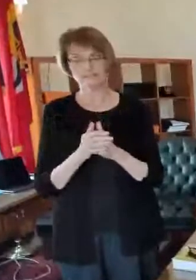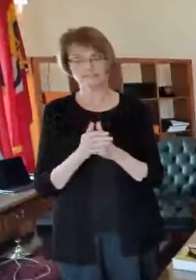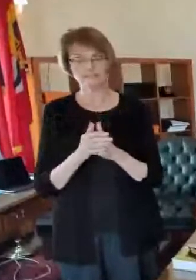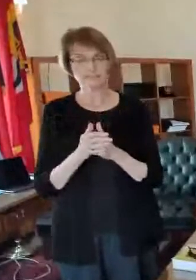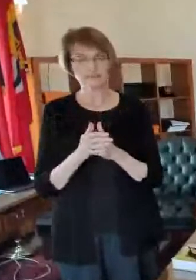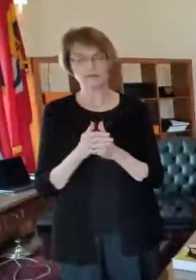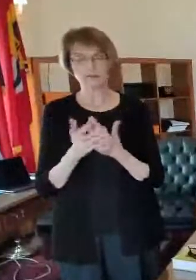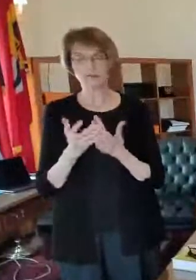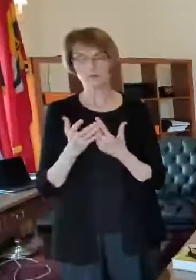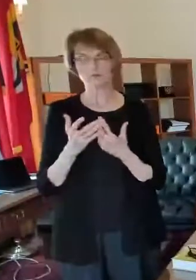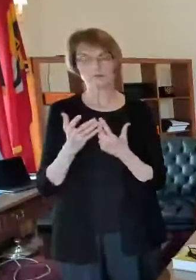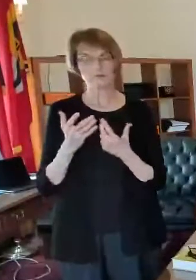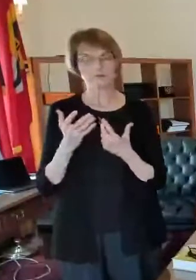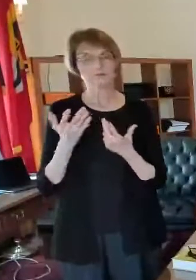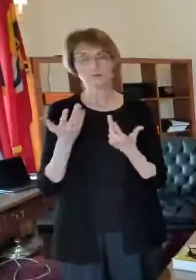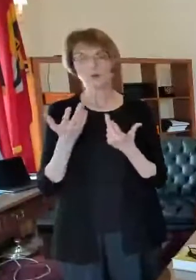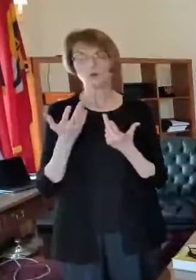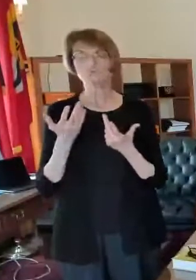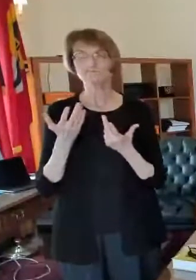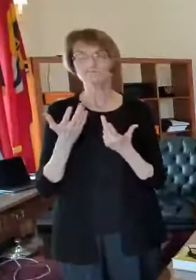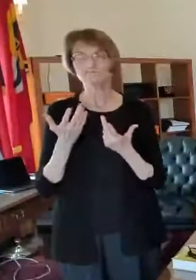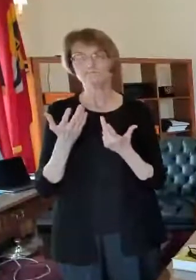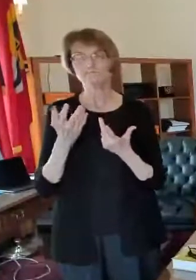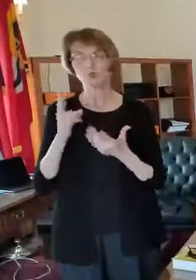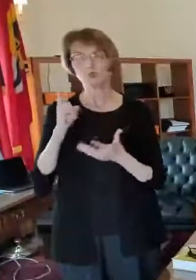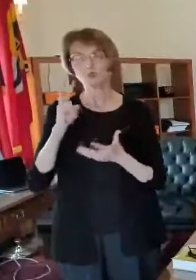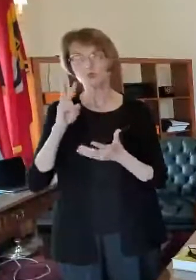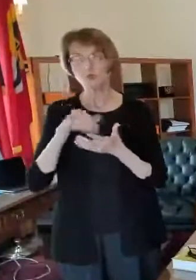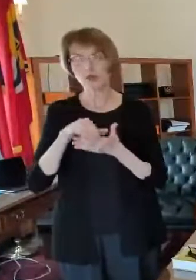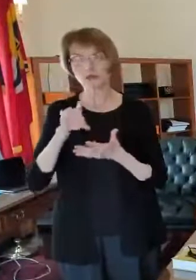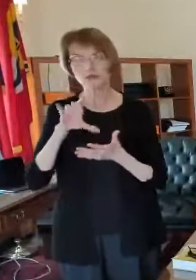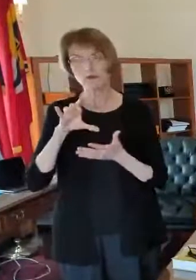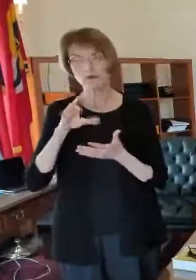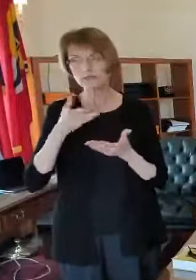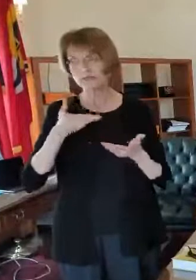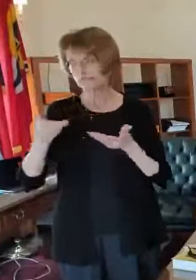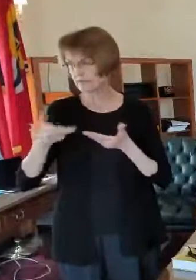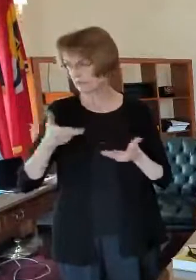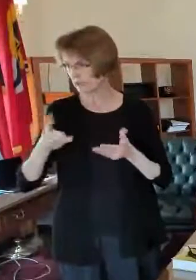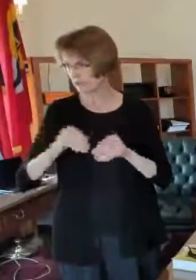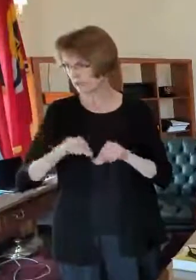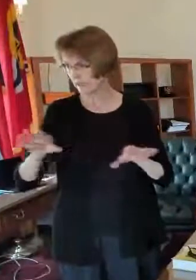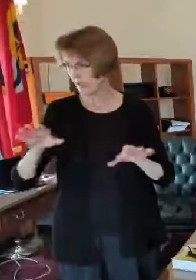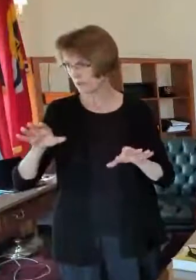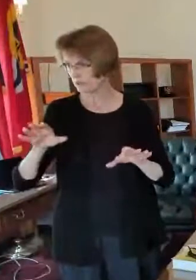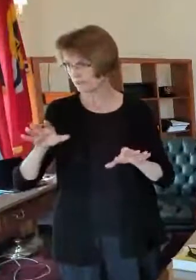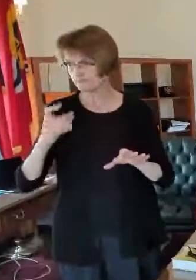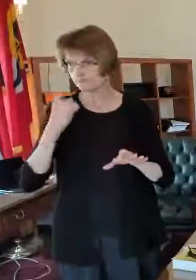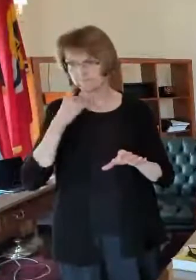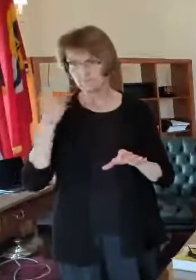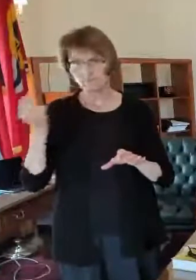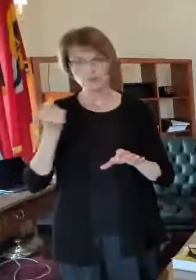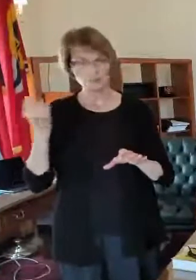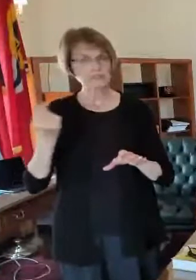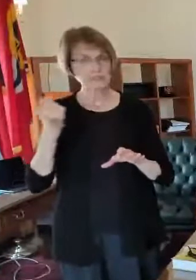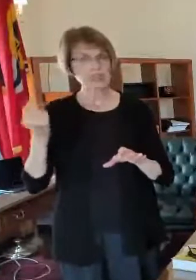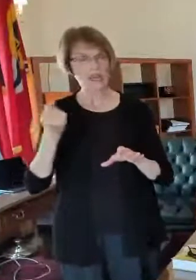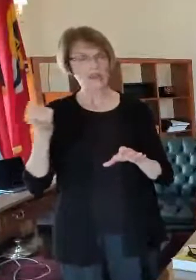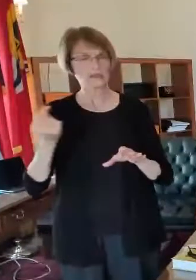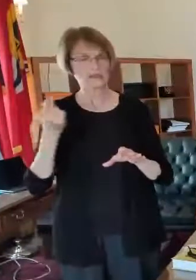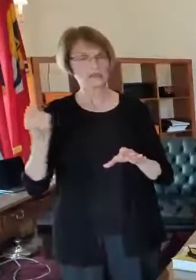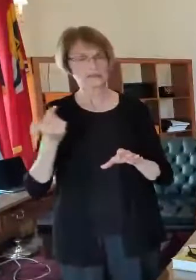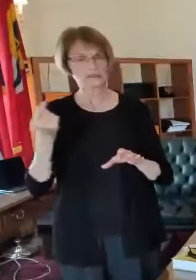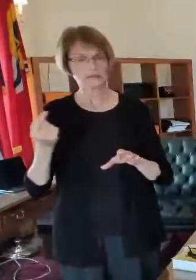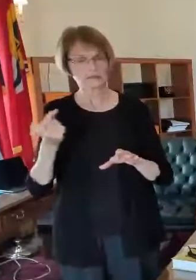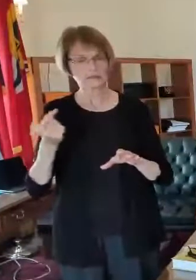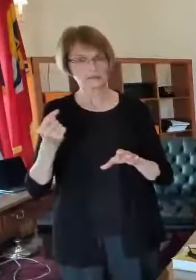2800 invitations out um it was on tuesday i guess it was it to folks in uh